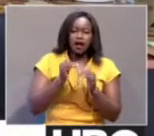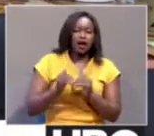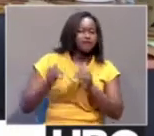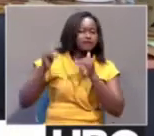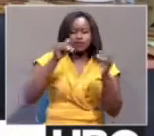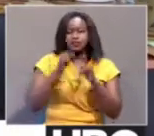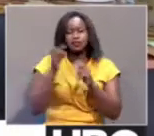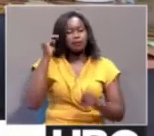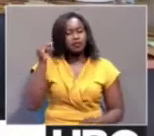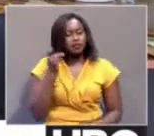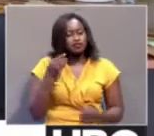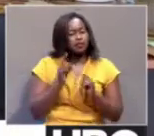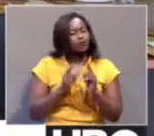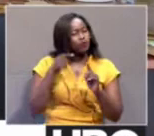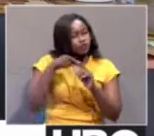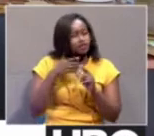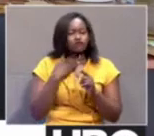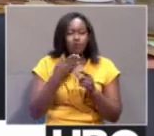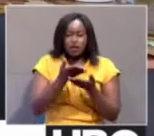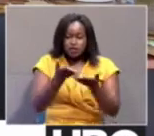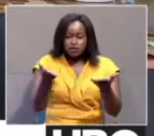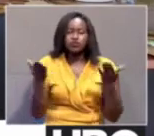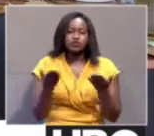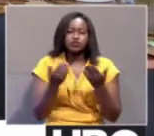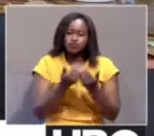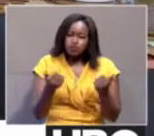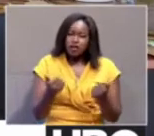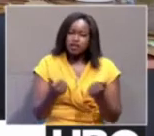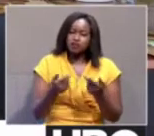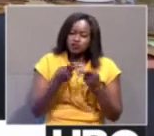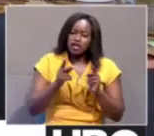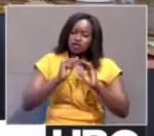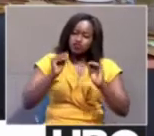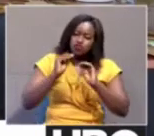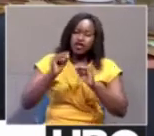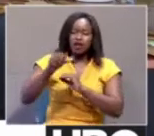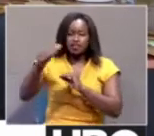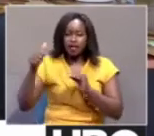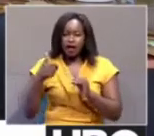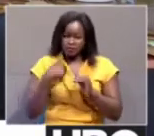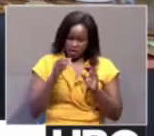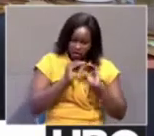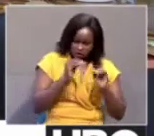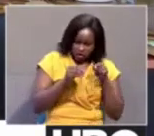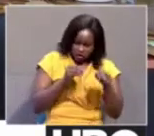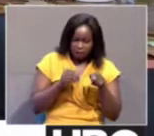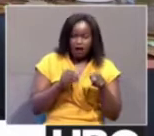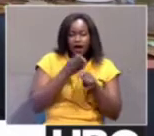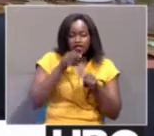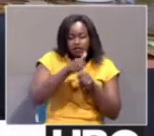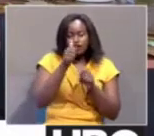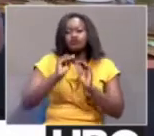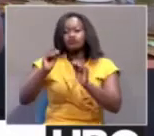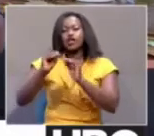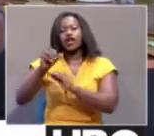whole thing in the end is to have these children as trainers. So I'm training them in train the trainers so that they can train